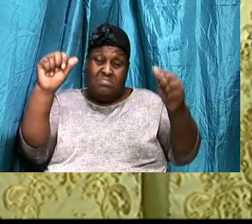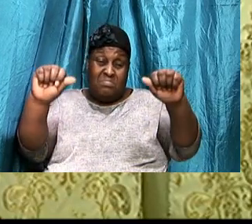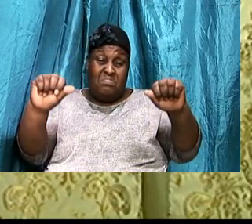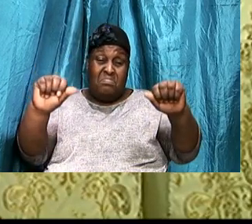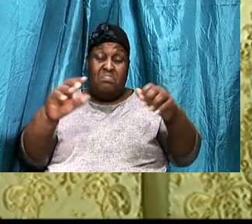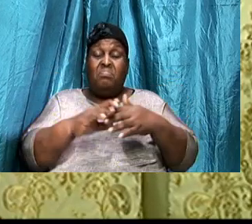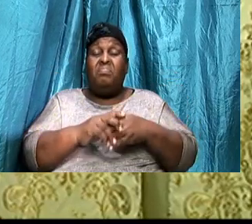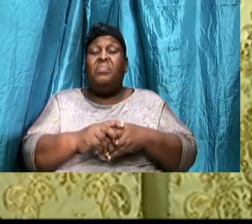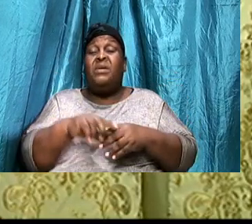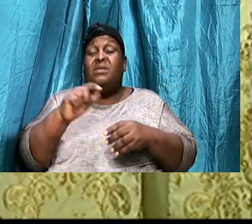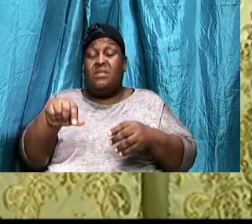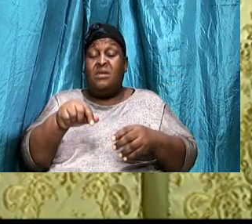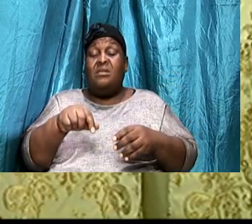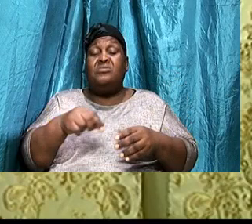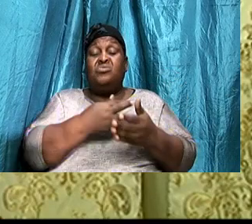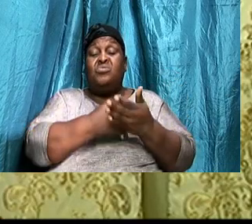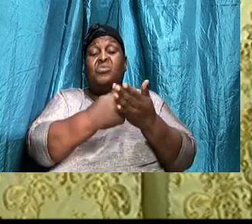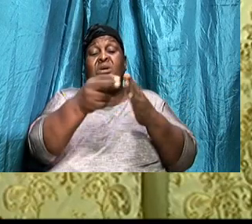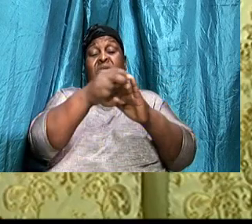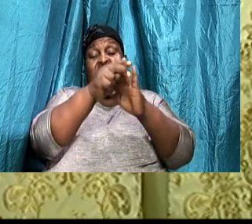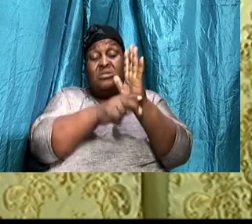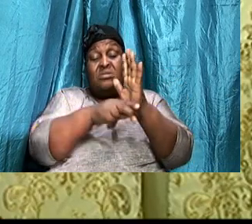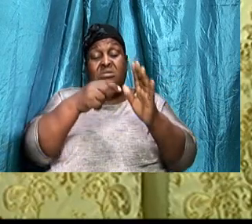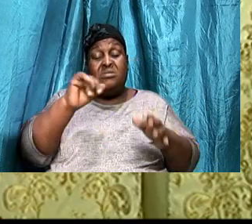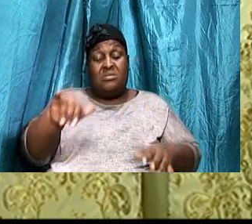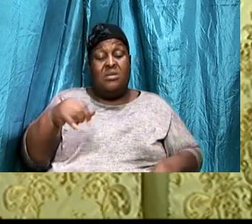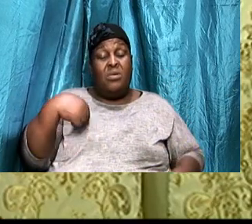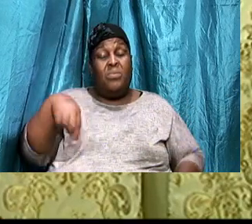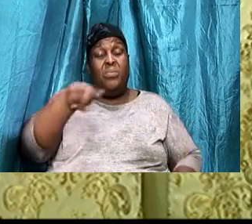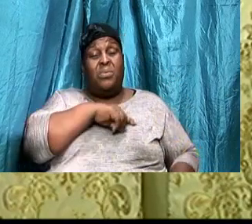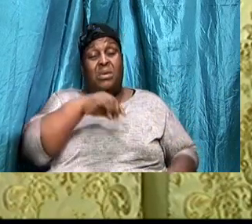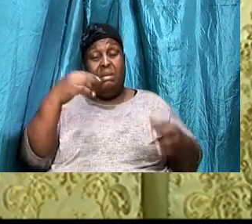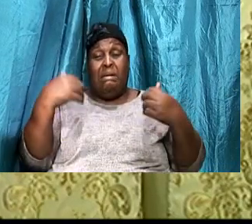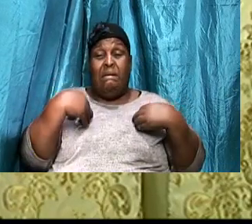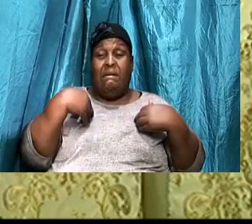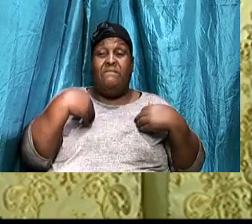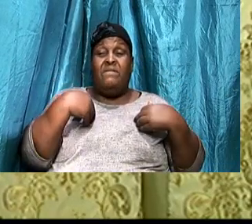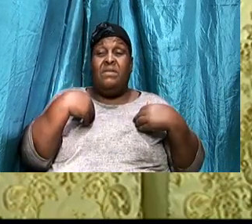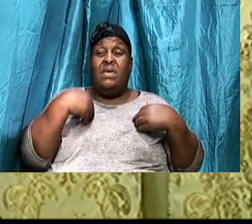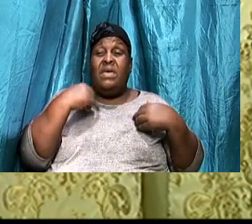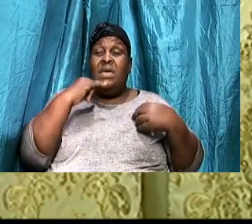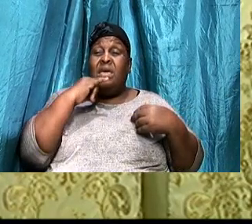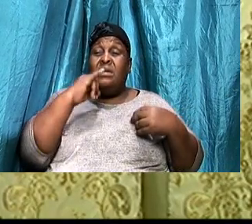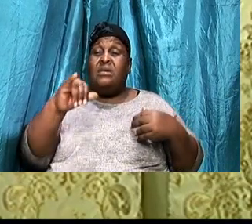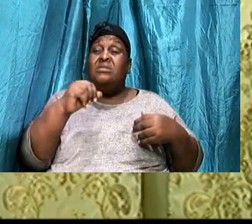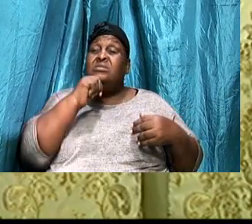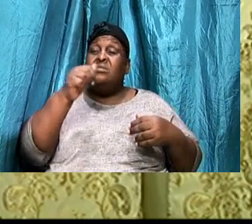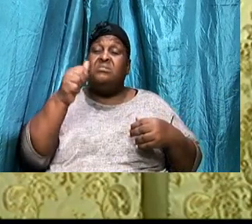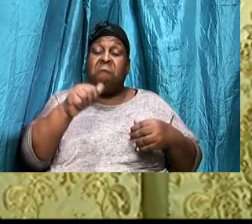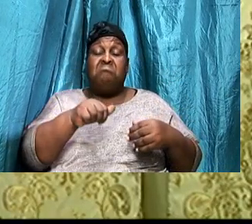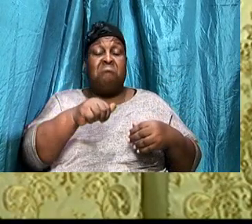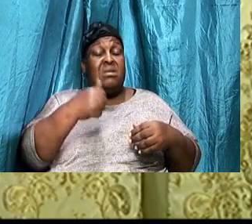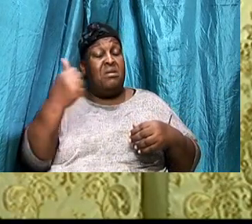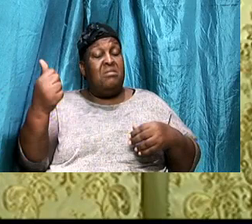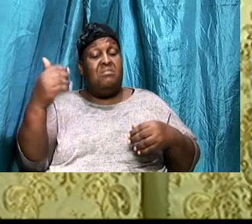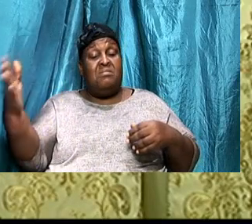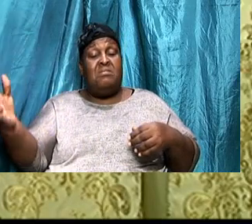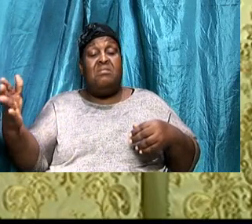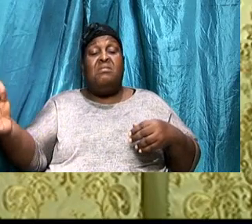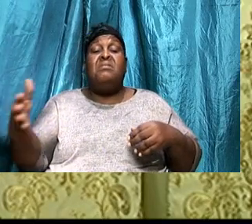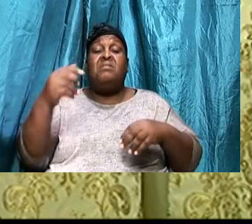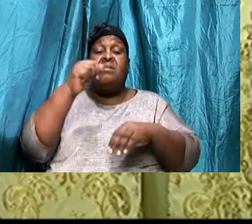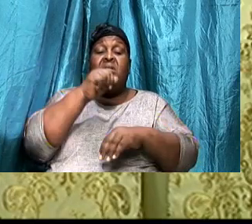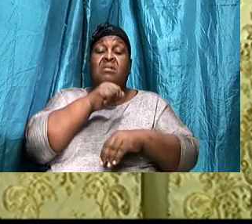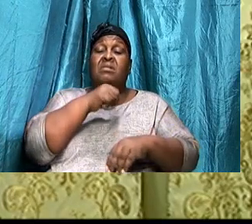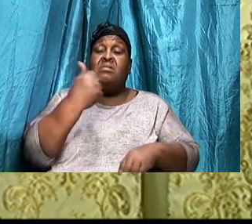Hence, This righteousness, That we, Have, Is not anything else, Than that which